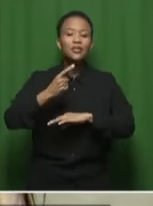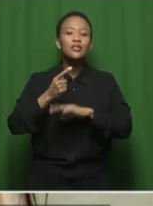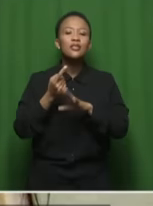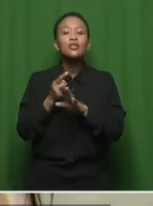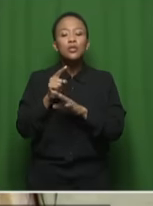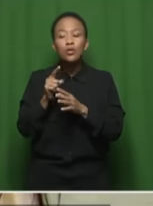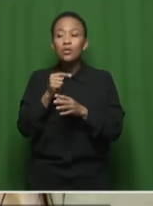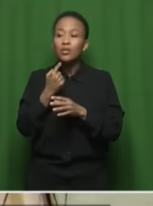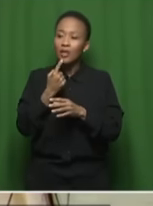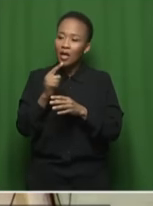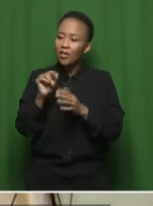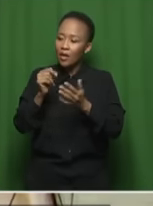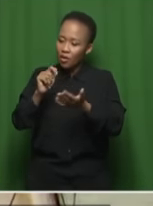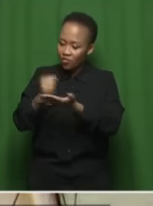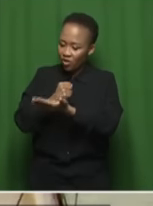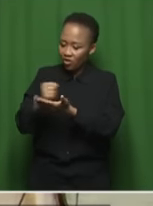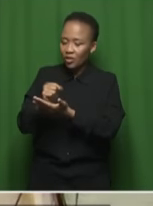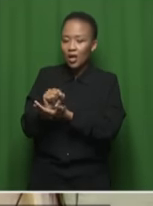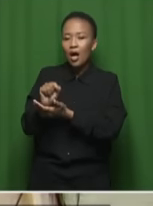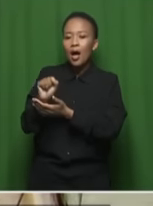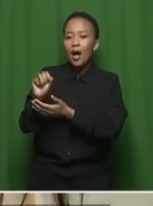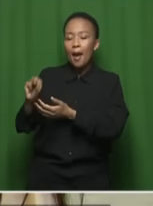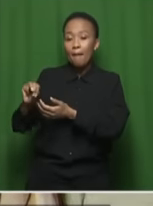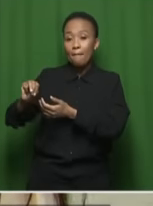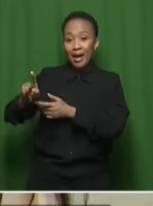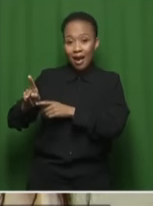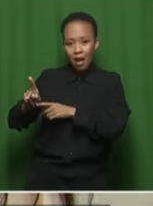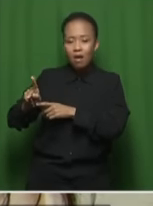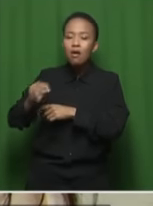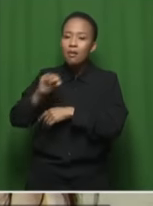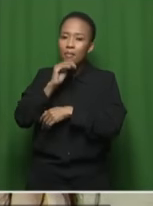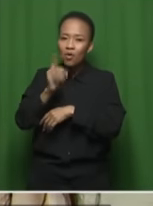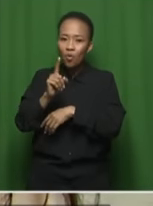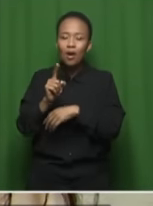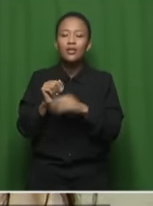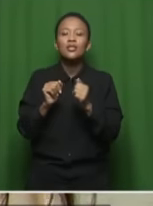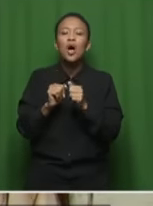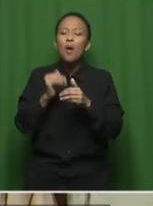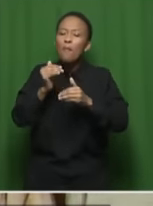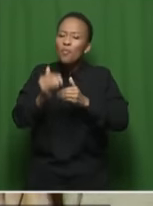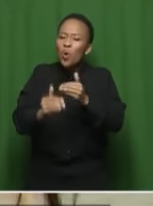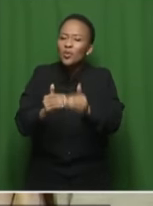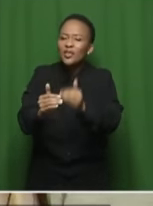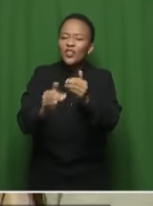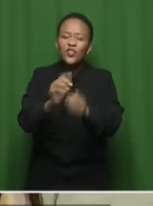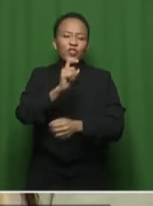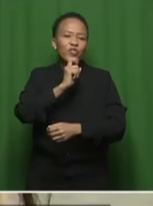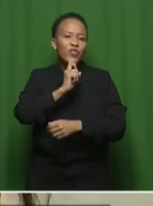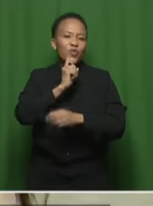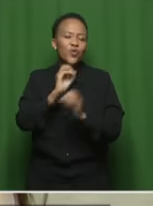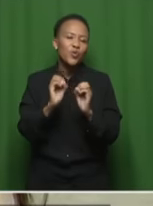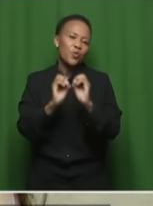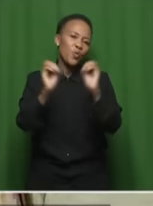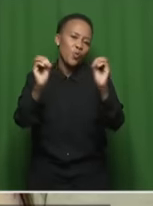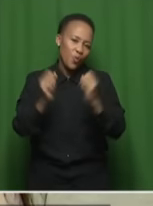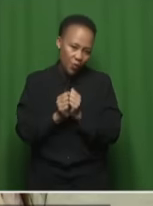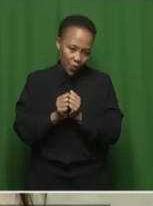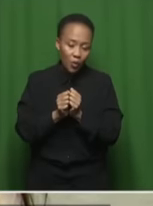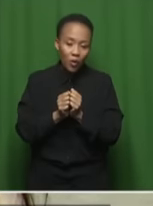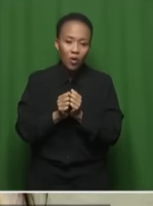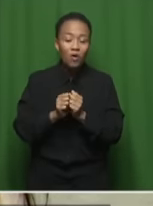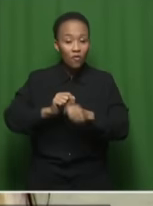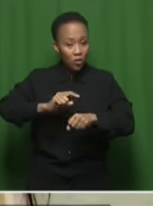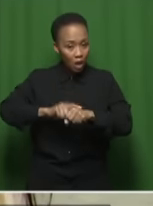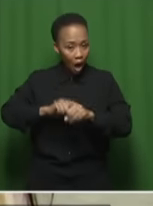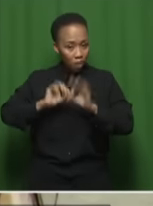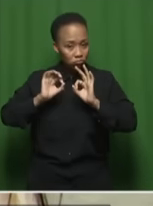register Umkonto Wessezwe, that they had been registered and did not use those processes or the electoral processes in time to